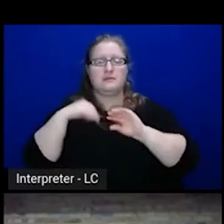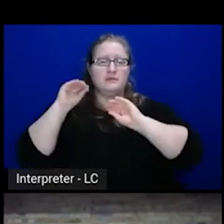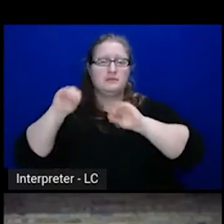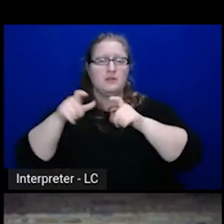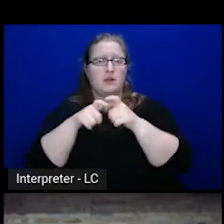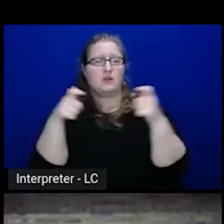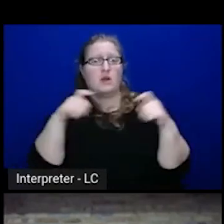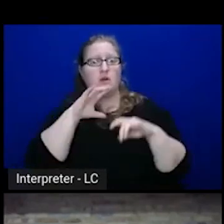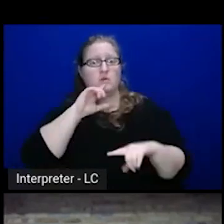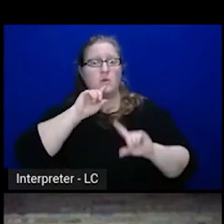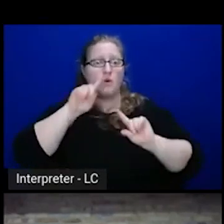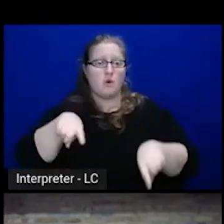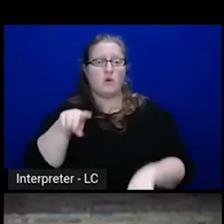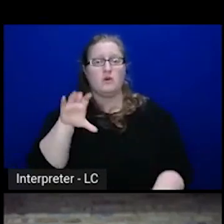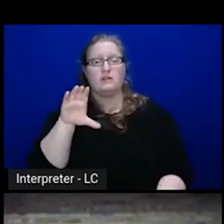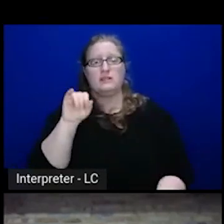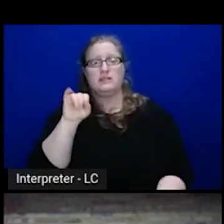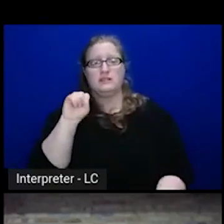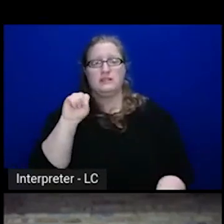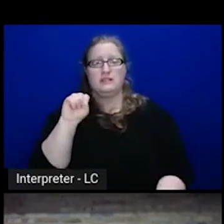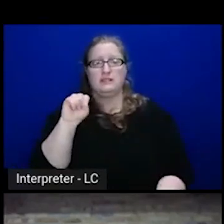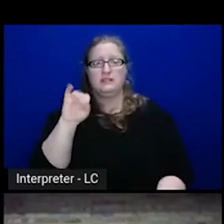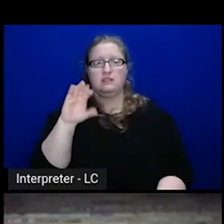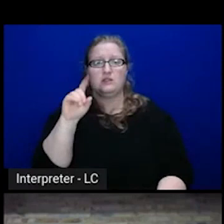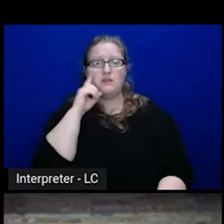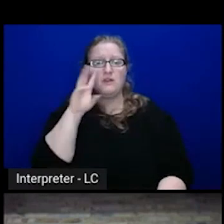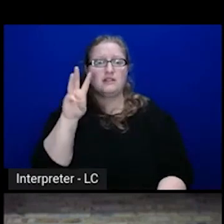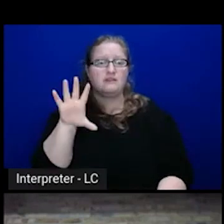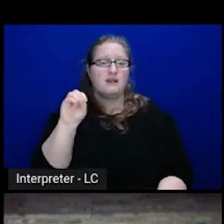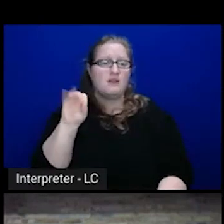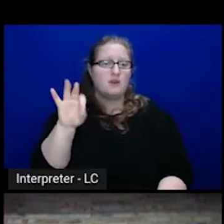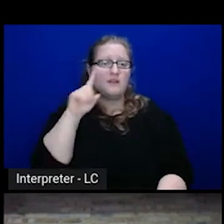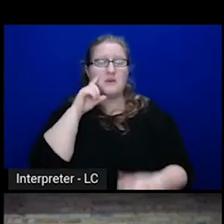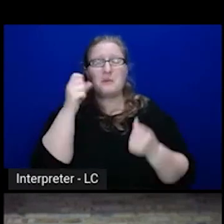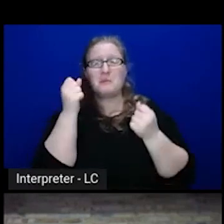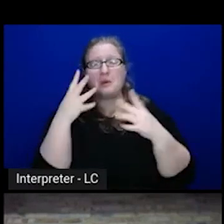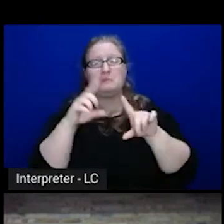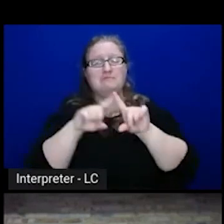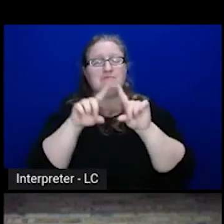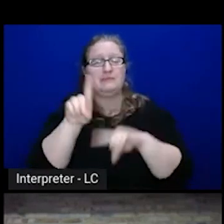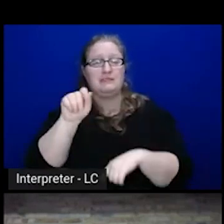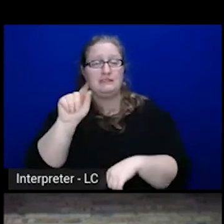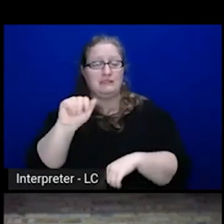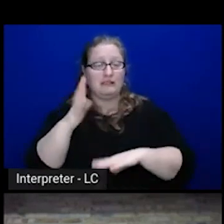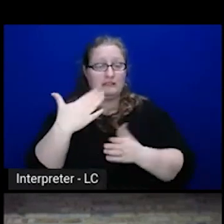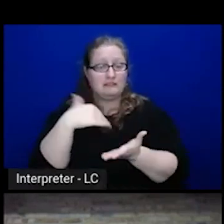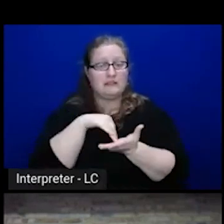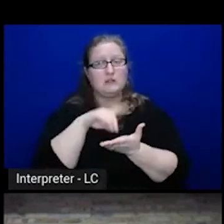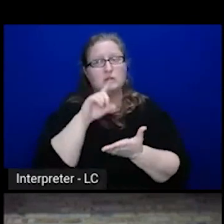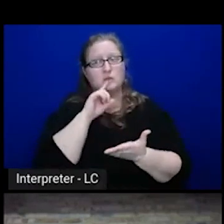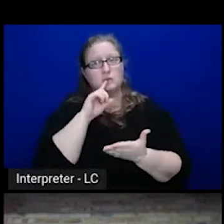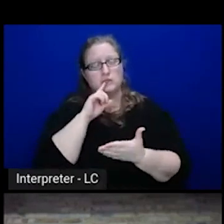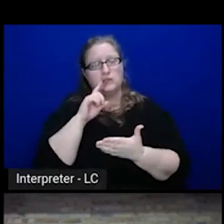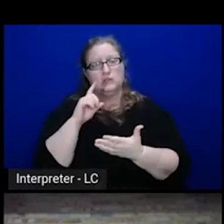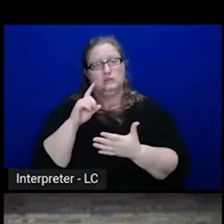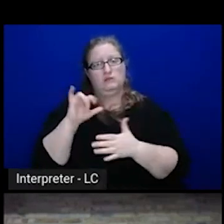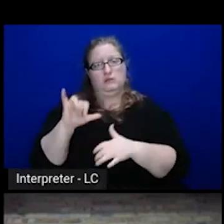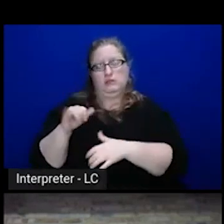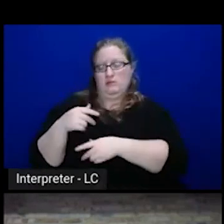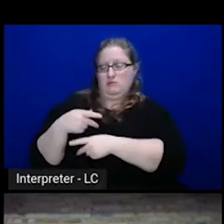6509s to power multiple data centers. So it was a very hardware-driven solution.